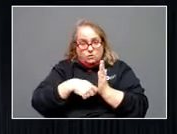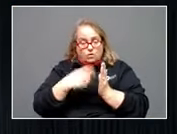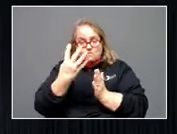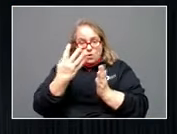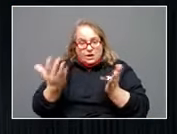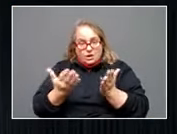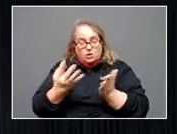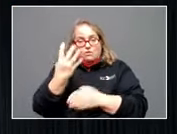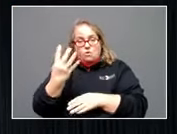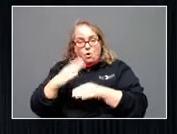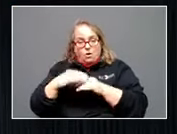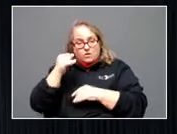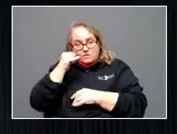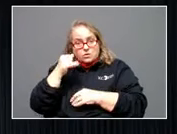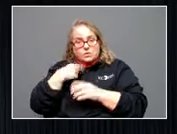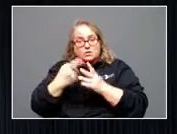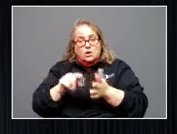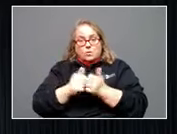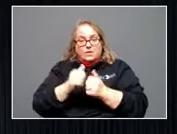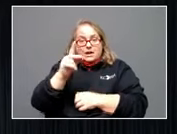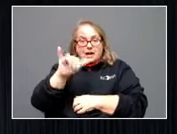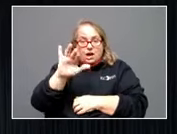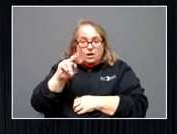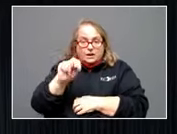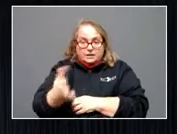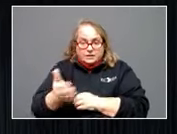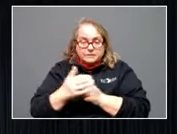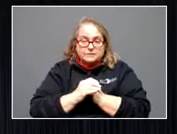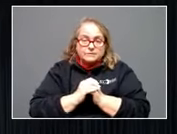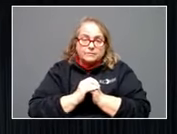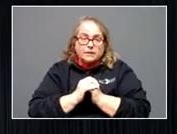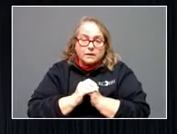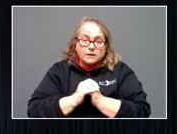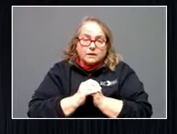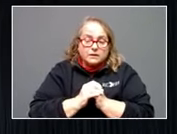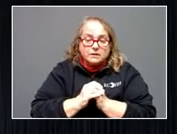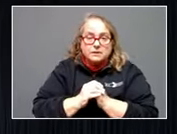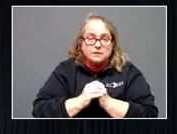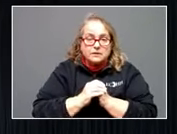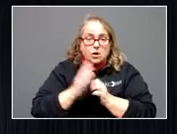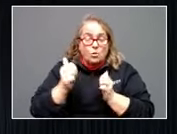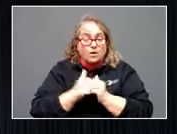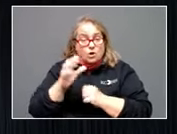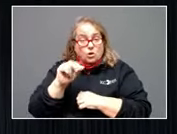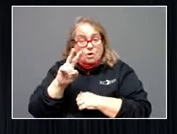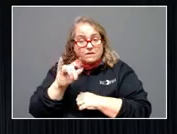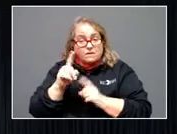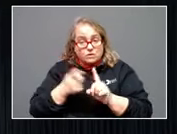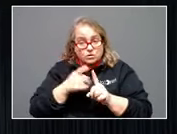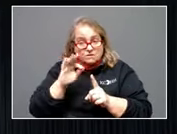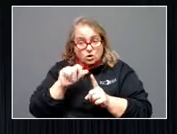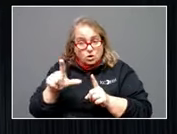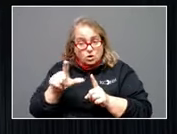four on the phone. We'll start with Karen. Thank you so much. One on COVID and one on the storms. First of all, with the storms,